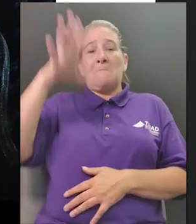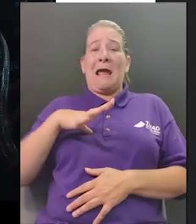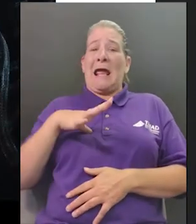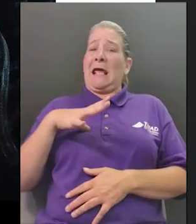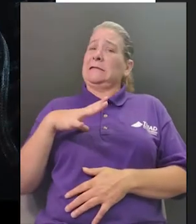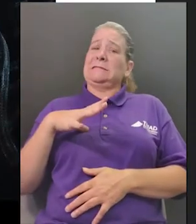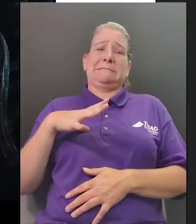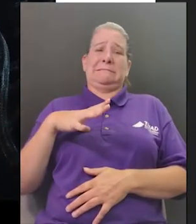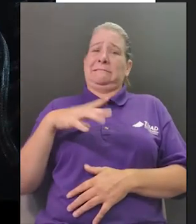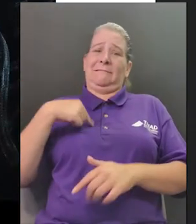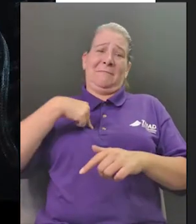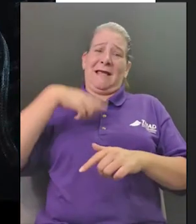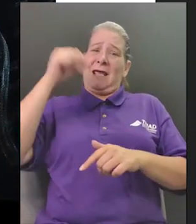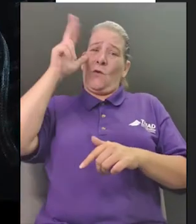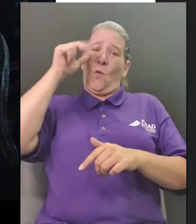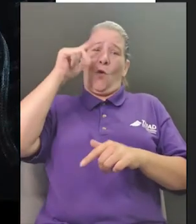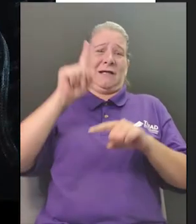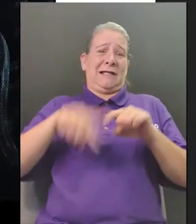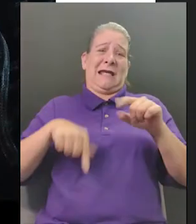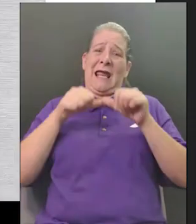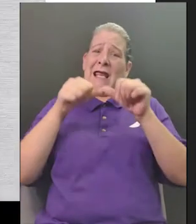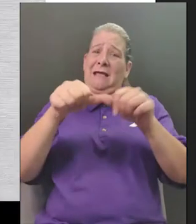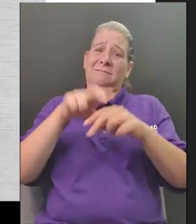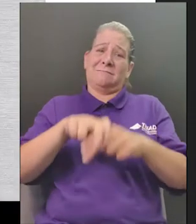can ride no farther this night